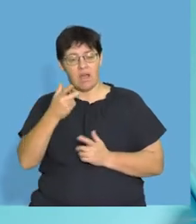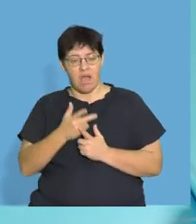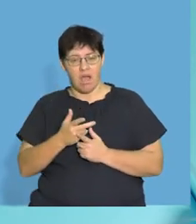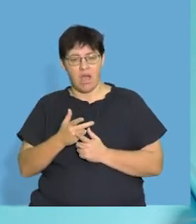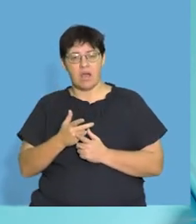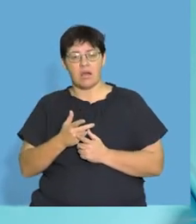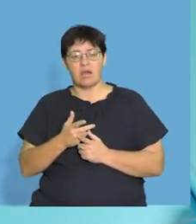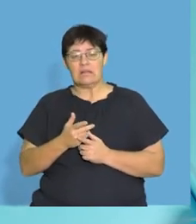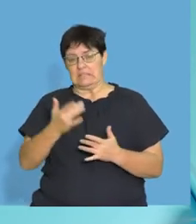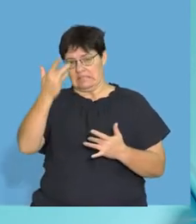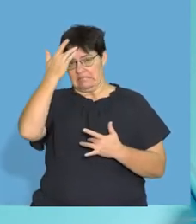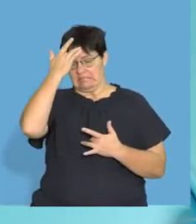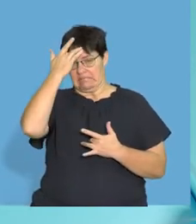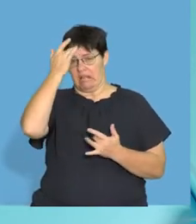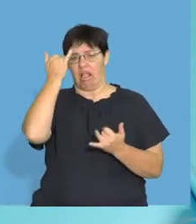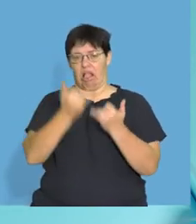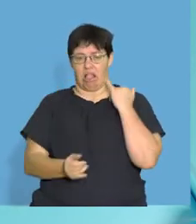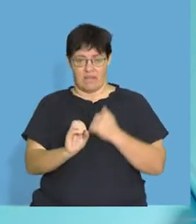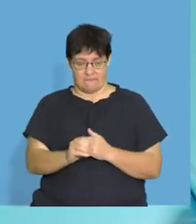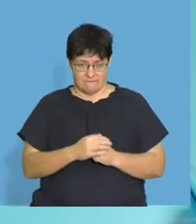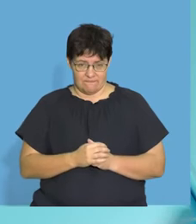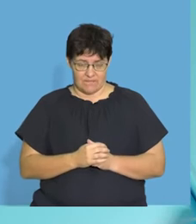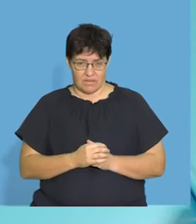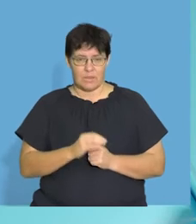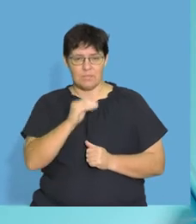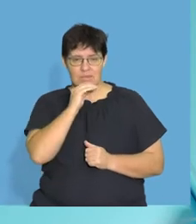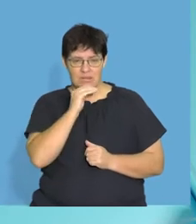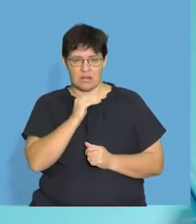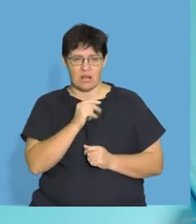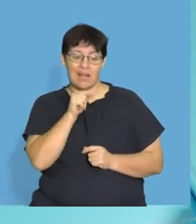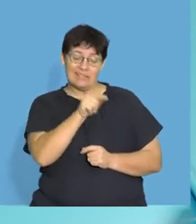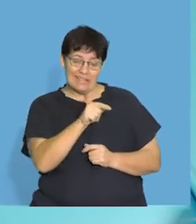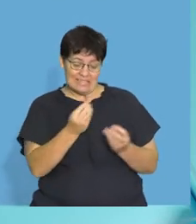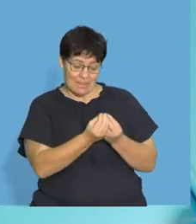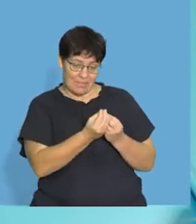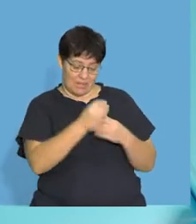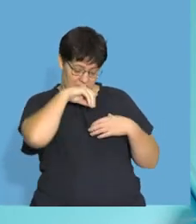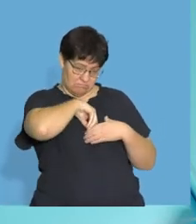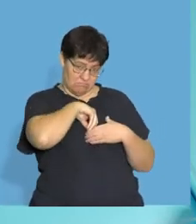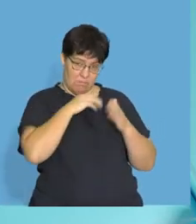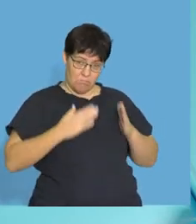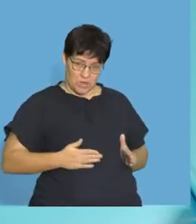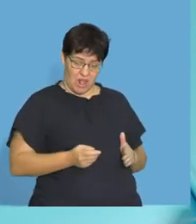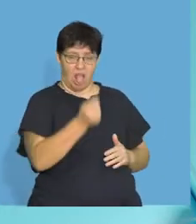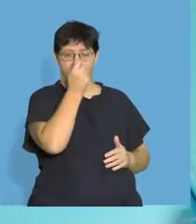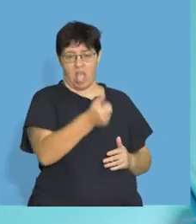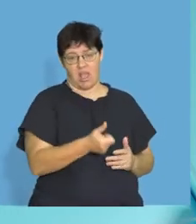deficiency disease. A deficiency is when you have too little of something. So if I do not get the